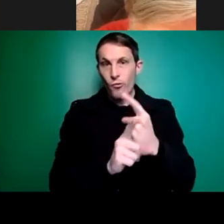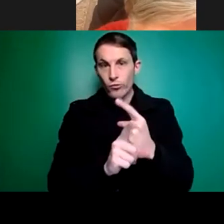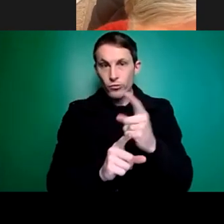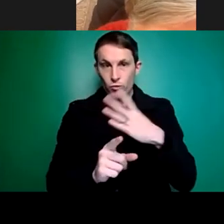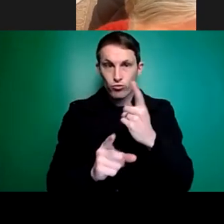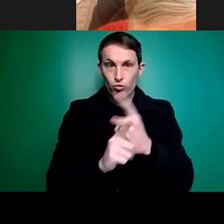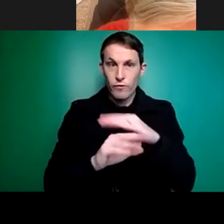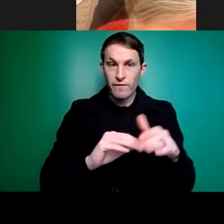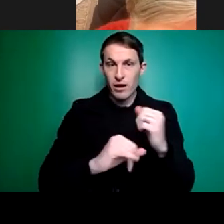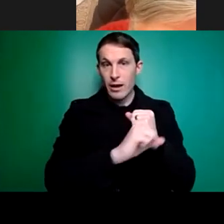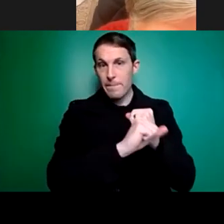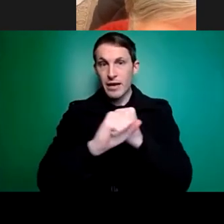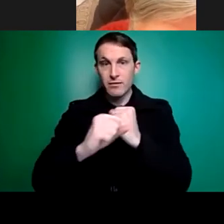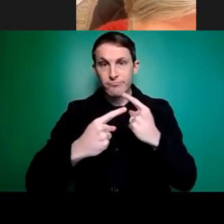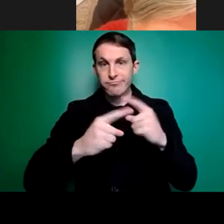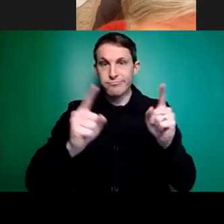campaign and the importance of it?